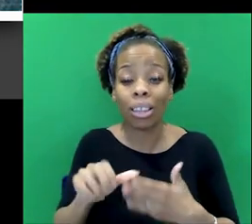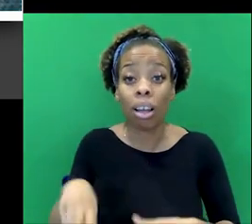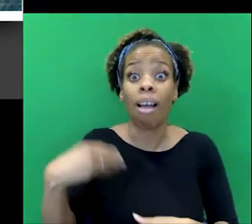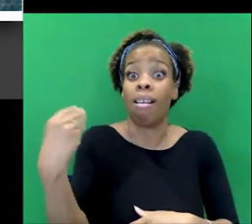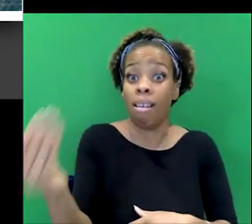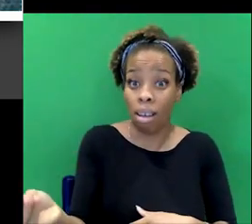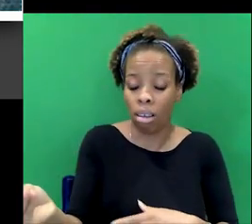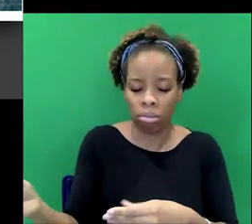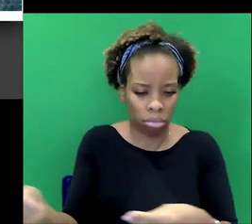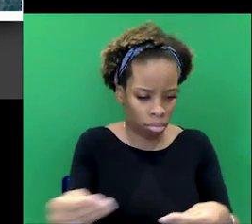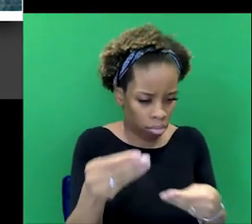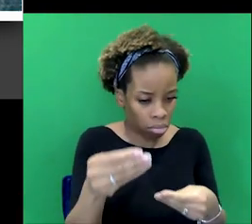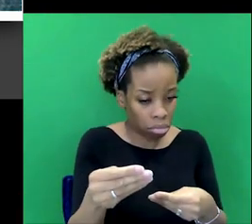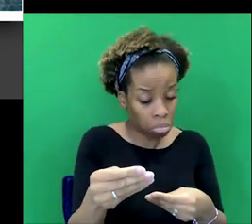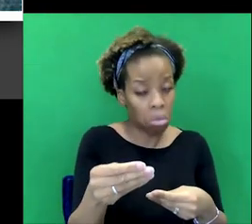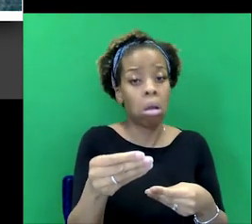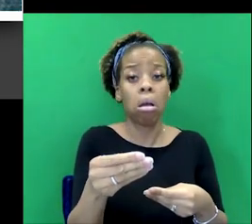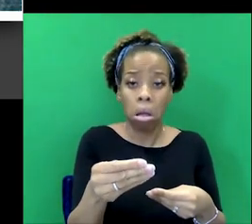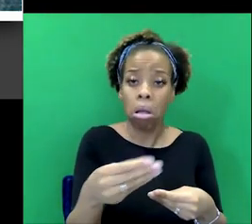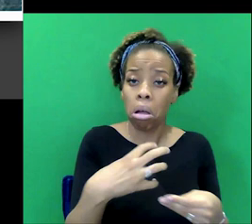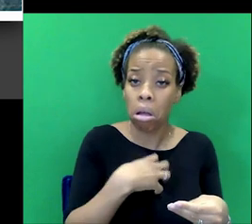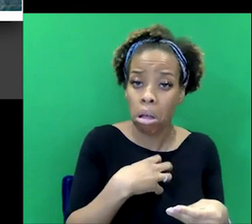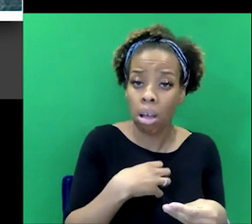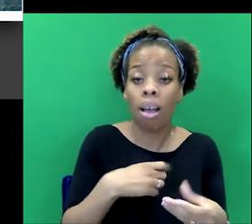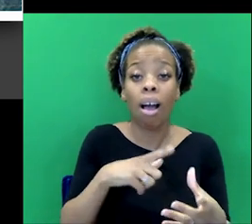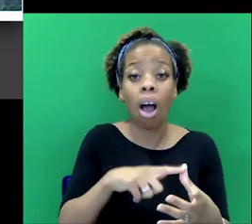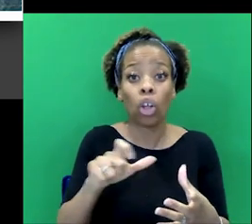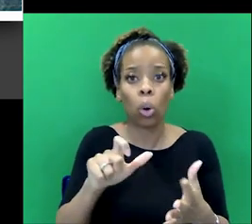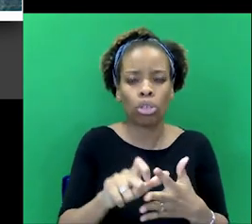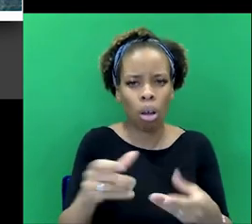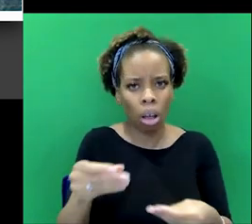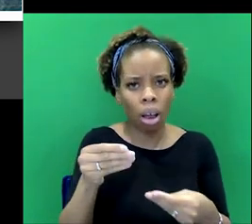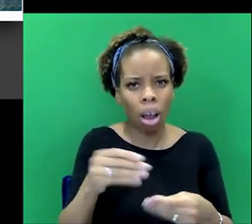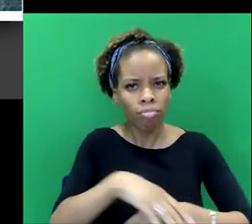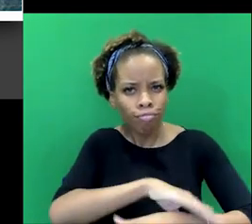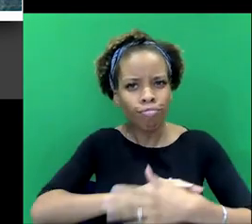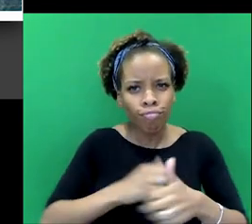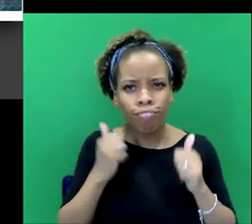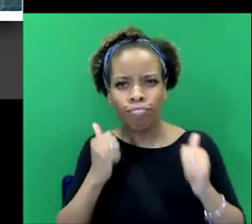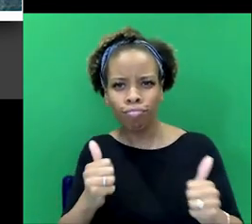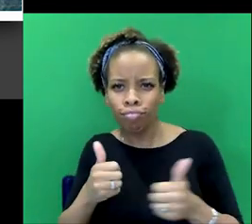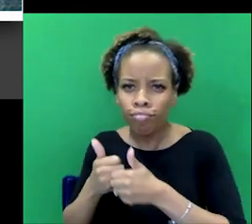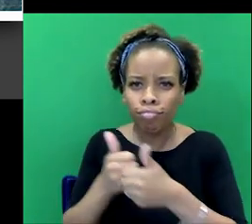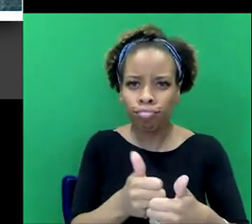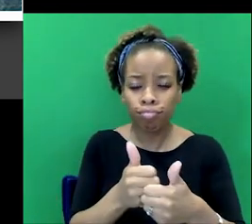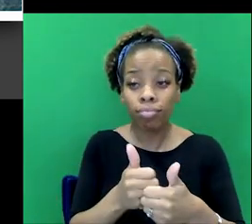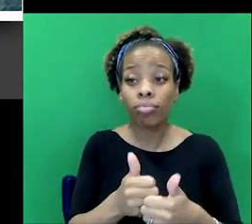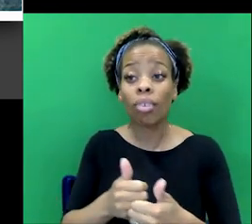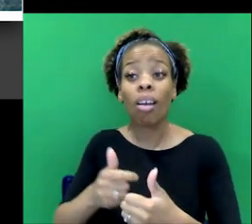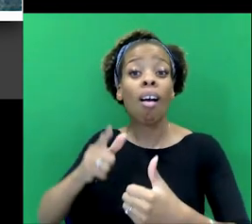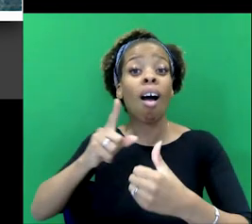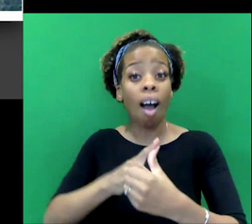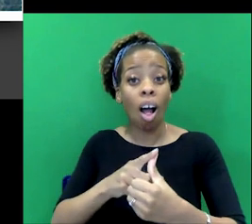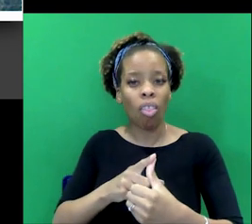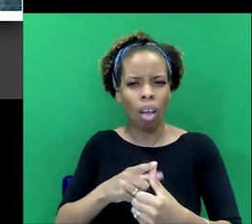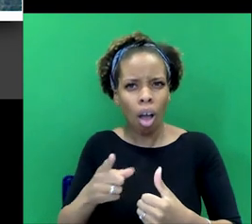interesting, kept it for him at his table. And Arthur Conan Doyle rose to this challenge. So he is quite fascinated by